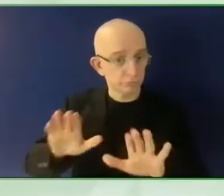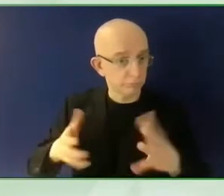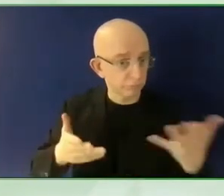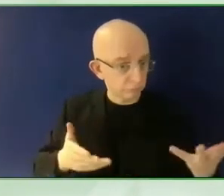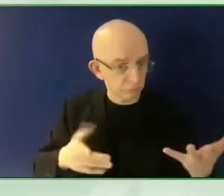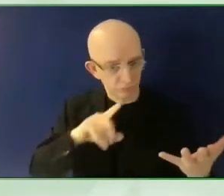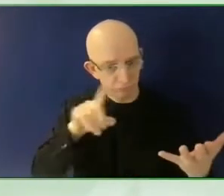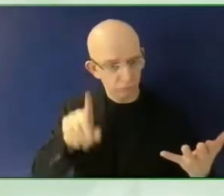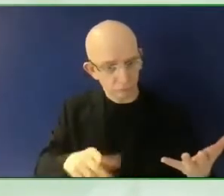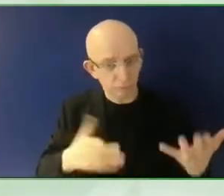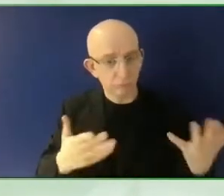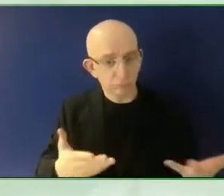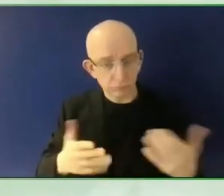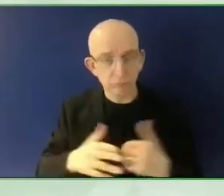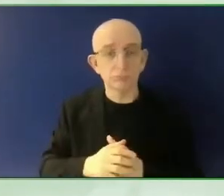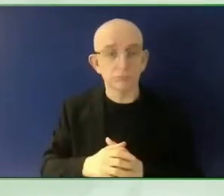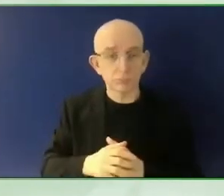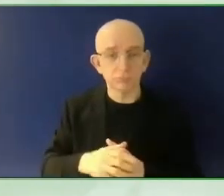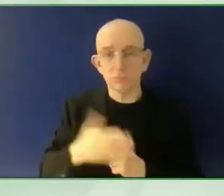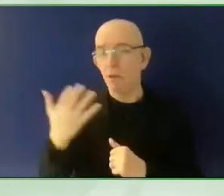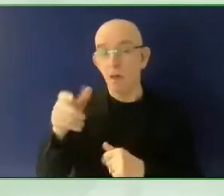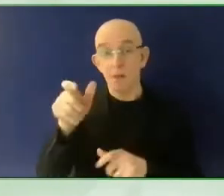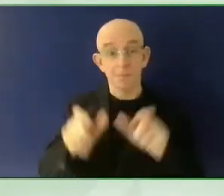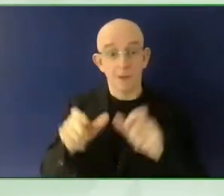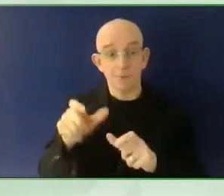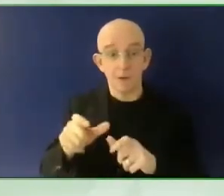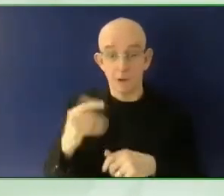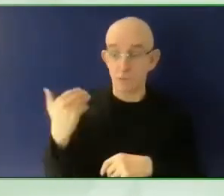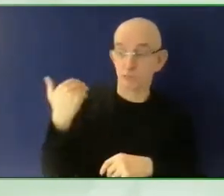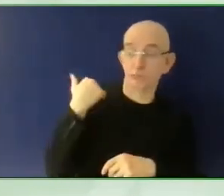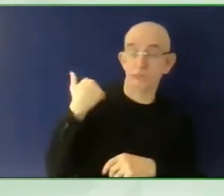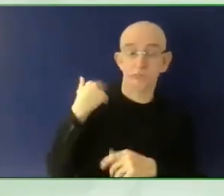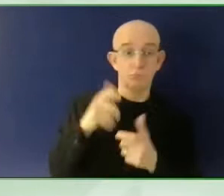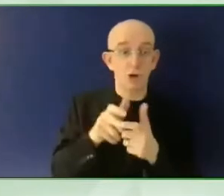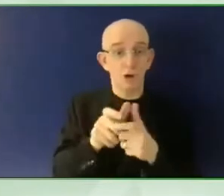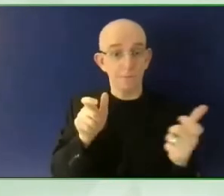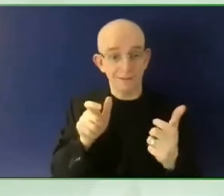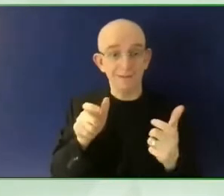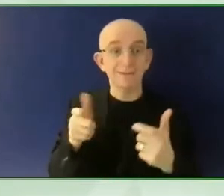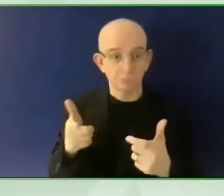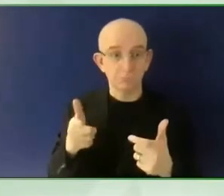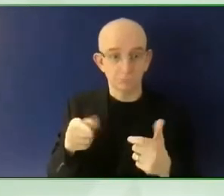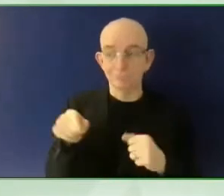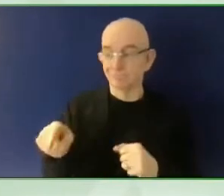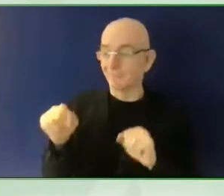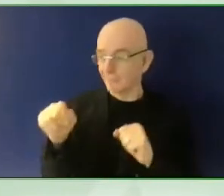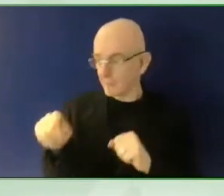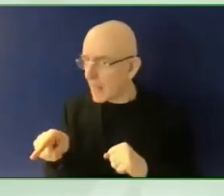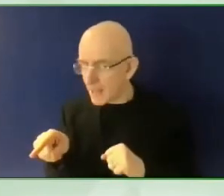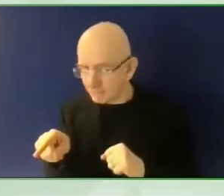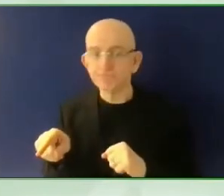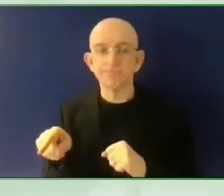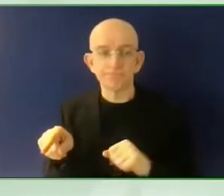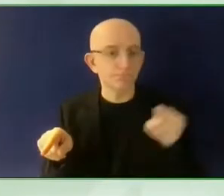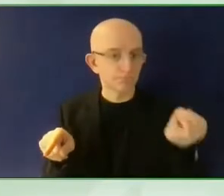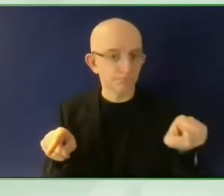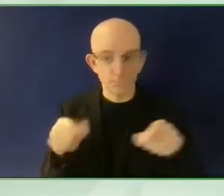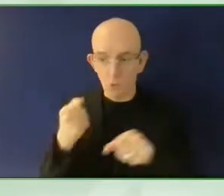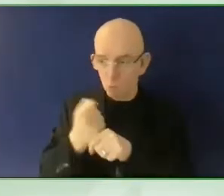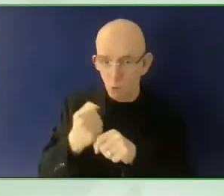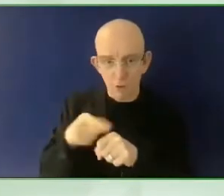that company. So in the case of Google, you know, it could be you'd be connected to their